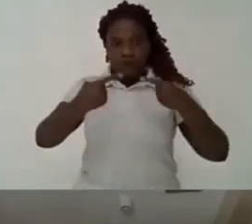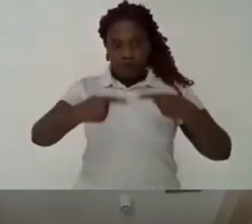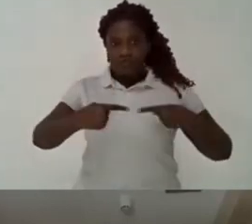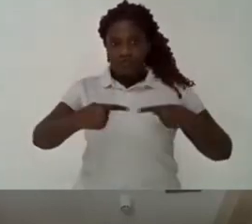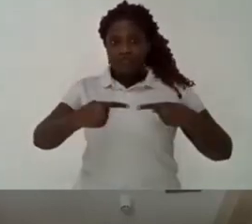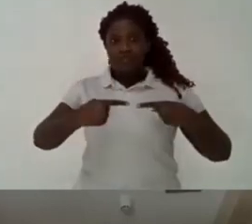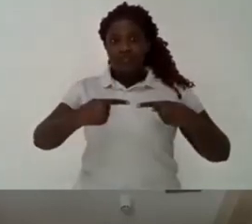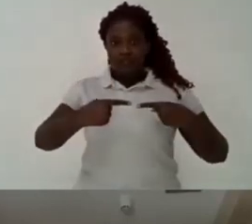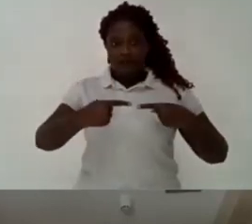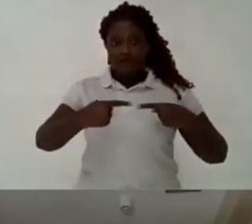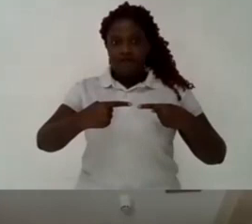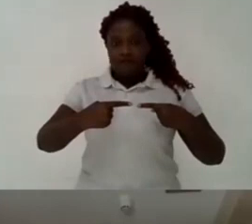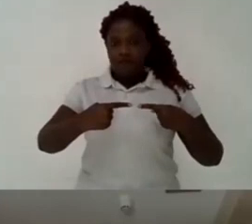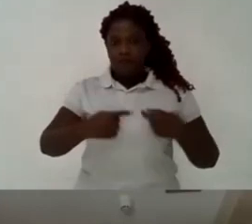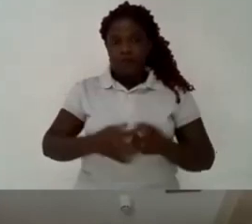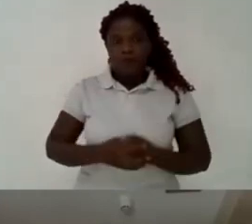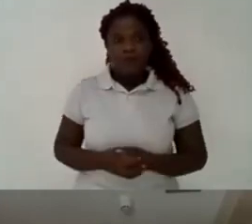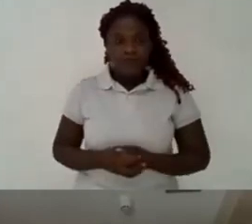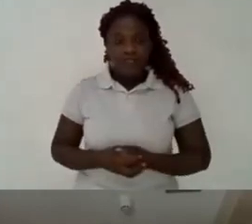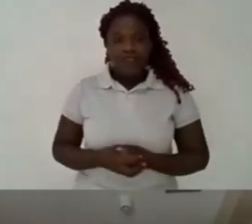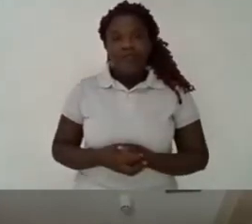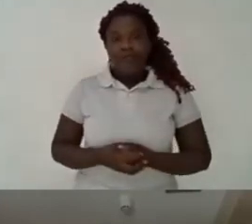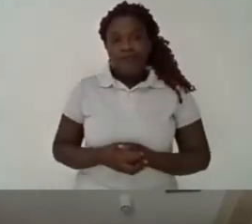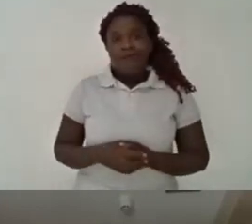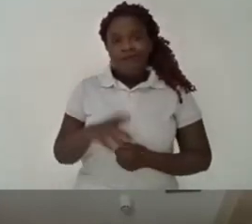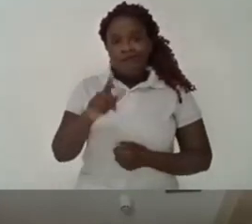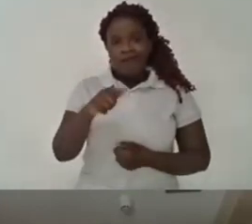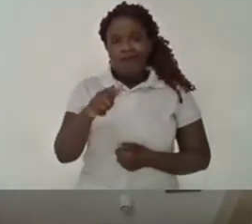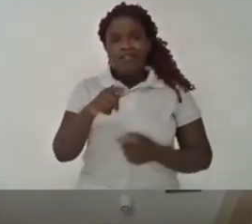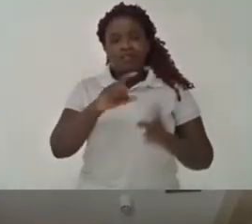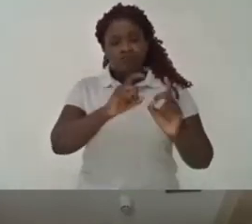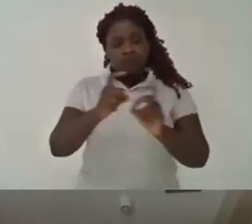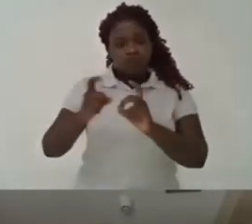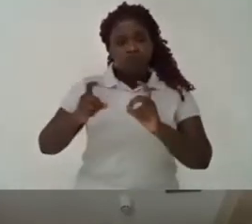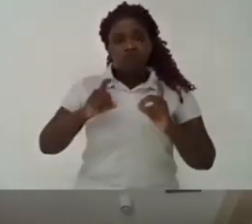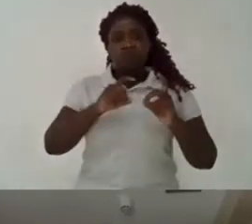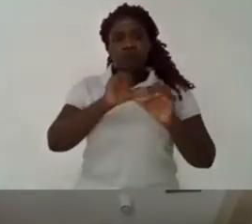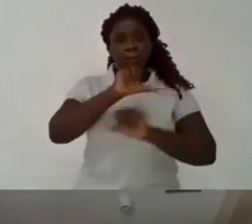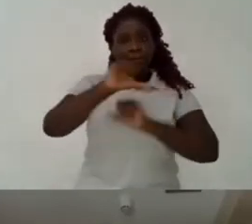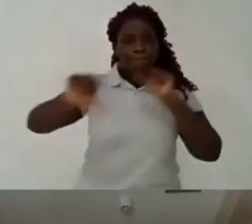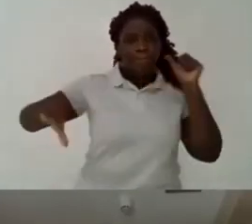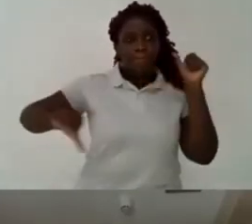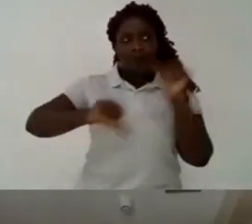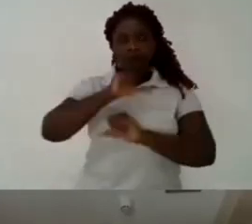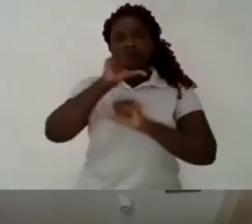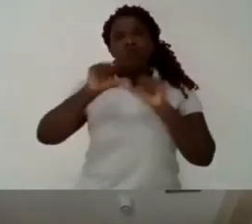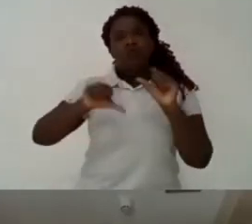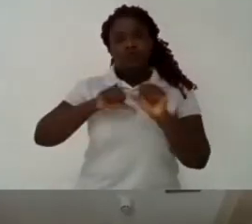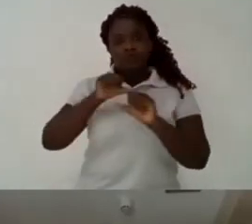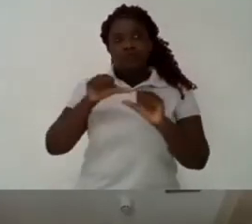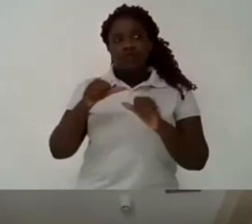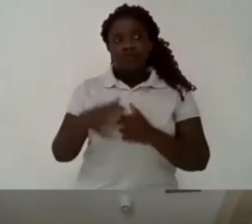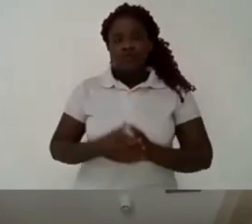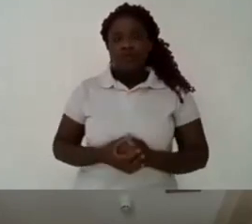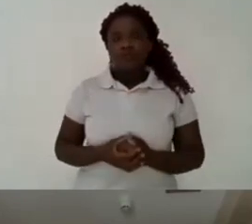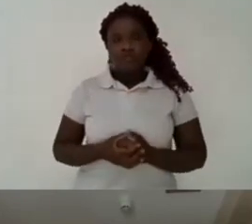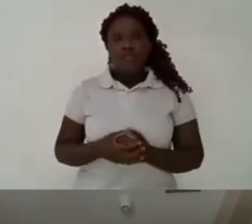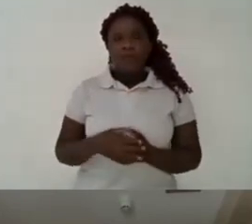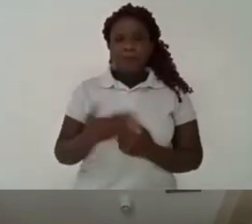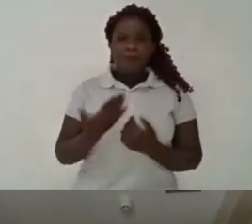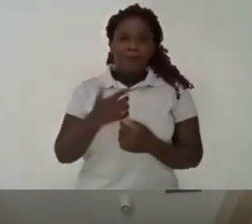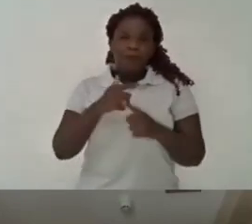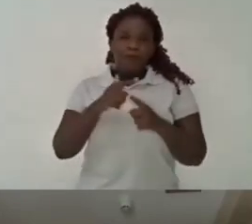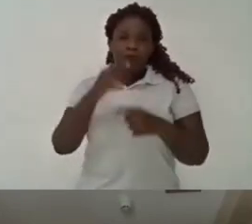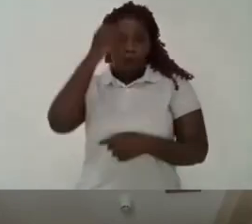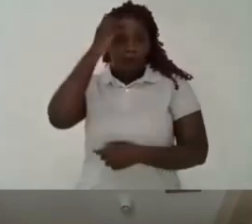we have some challenges that we have to overcome to and uh to help